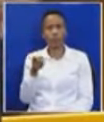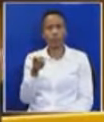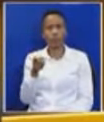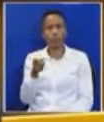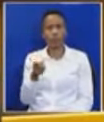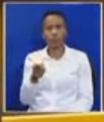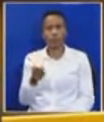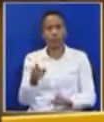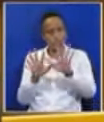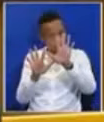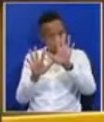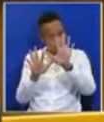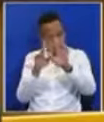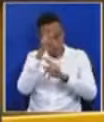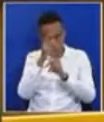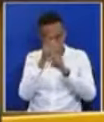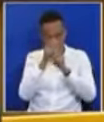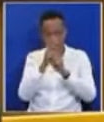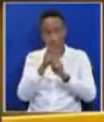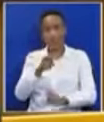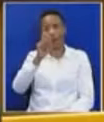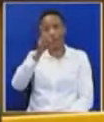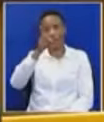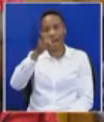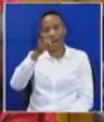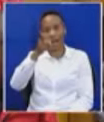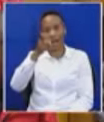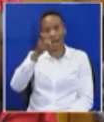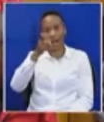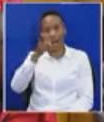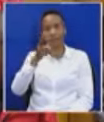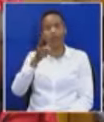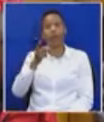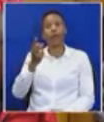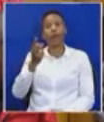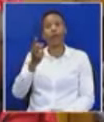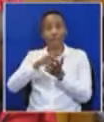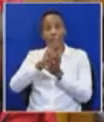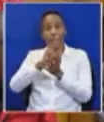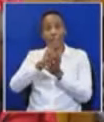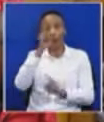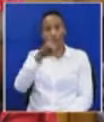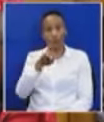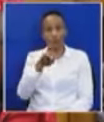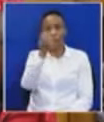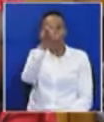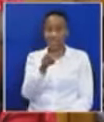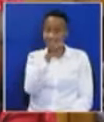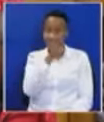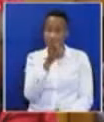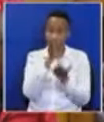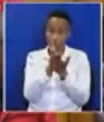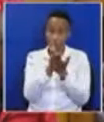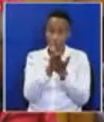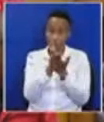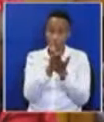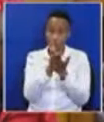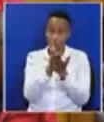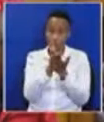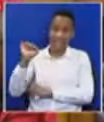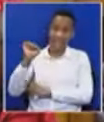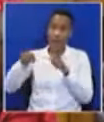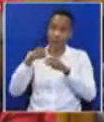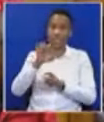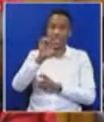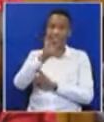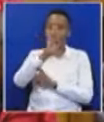Member, will you take your seat, please? Yes, Honorable Member, while you're rising. rise on point of order. So this person, show his speech is not about EFF, and he